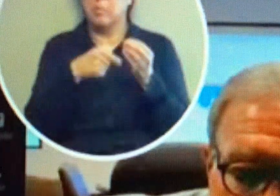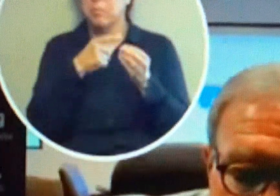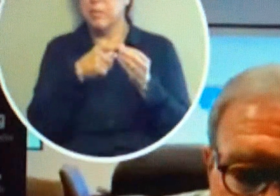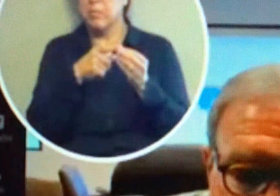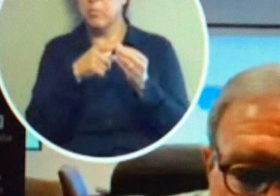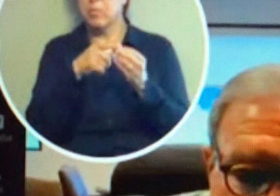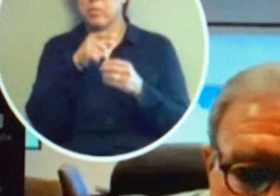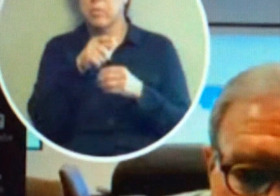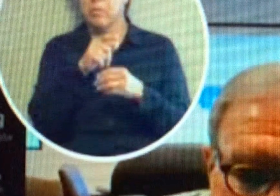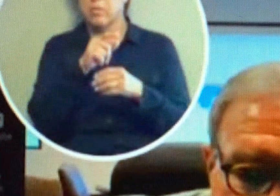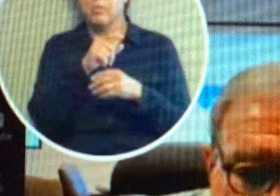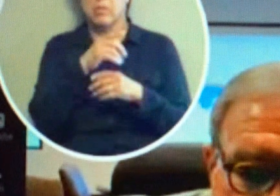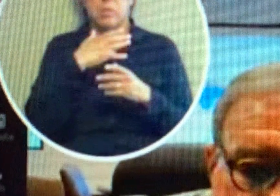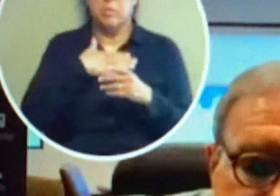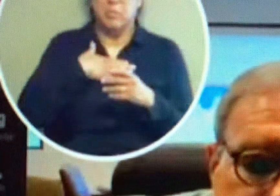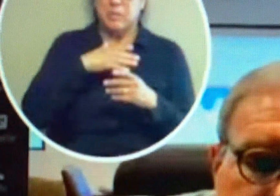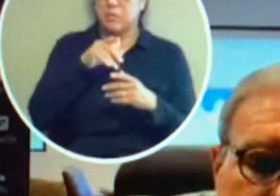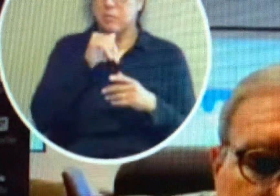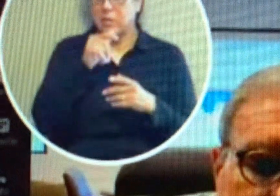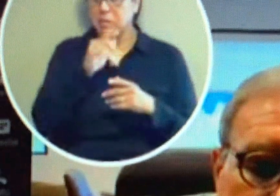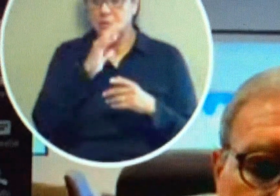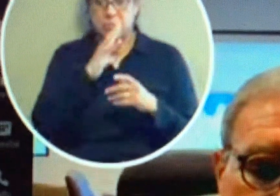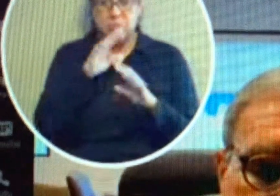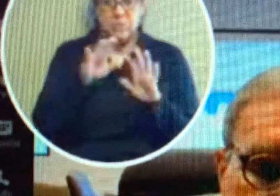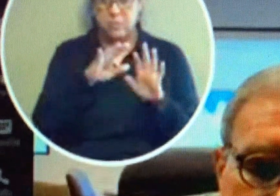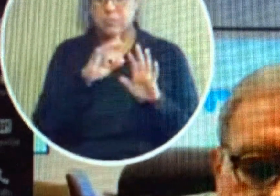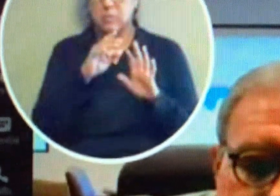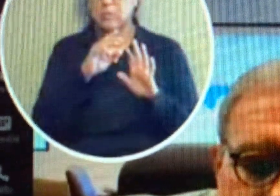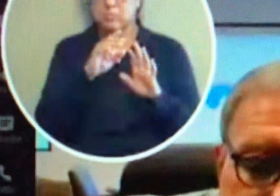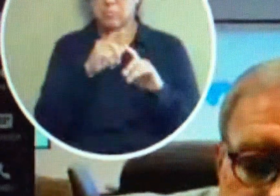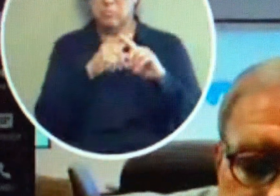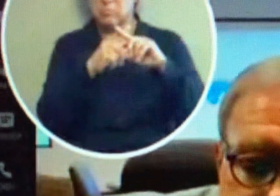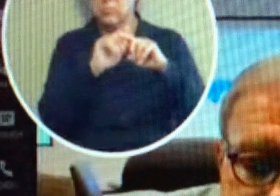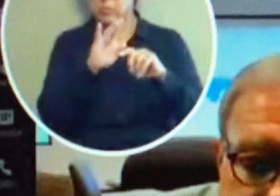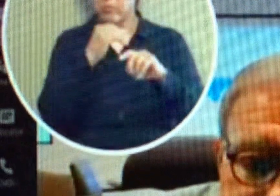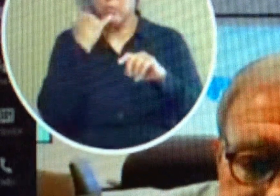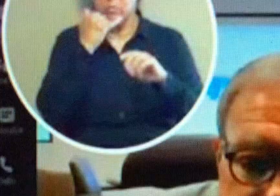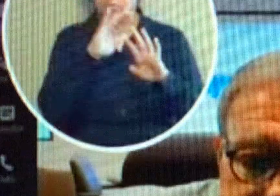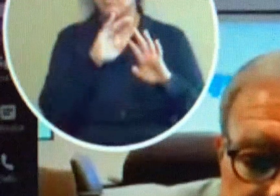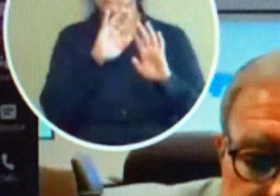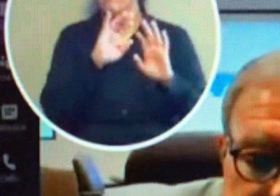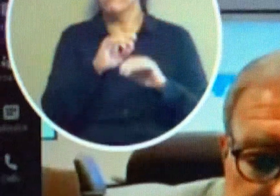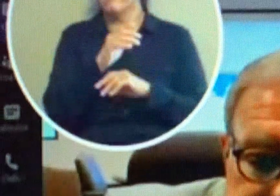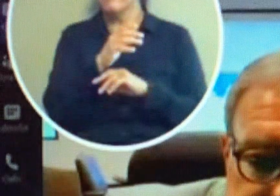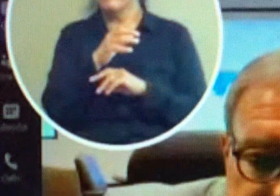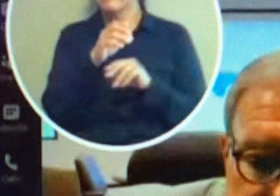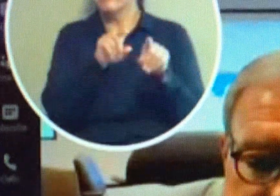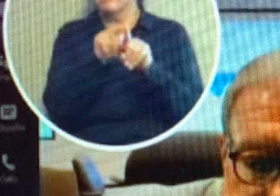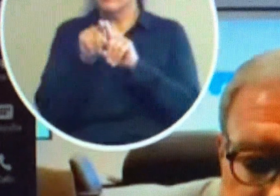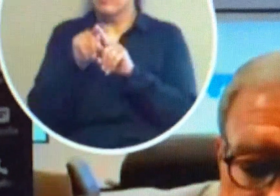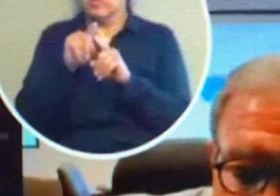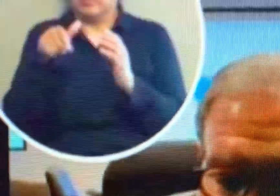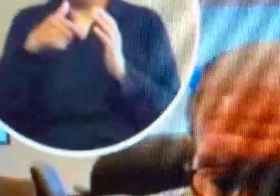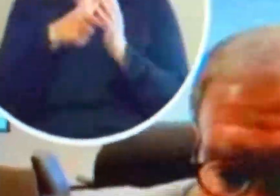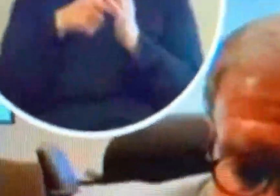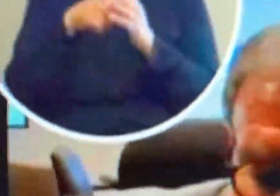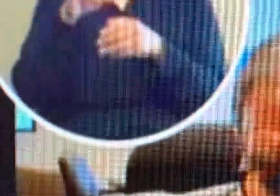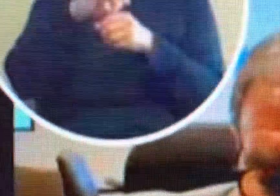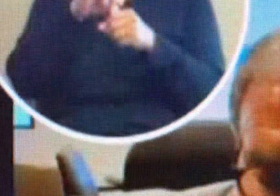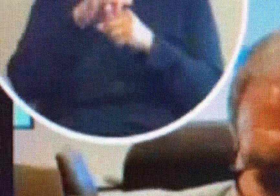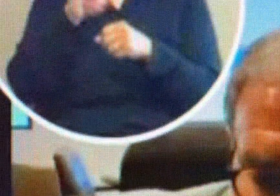And please mute your phone if you're not speaking. I want to remind people that this was a vote in